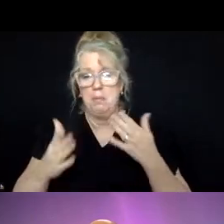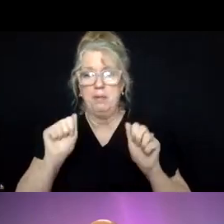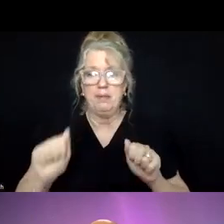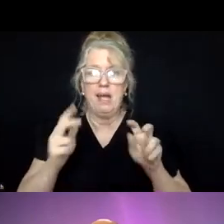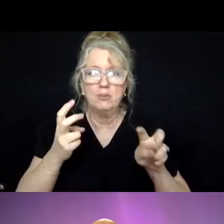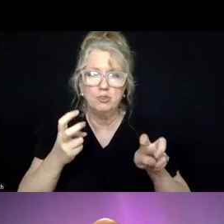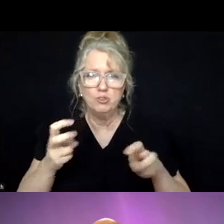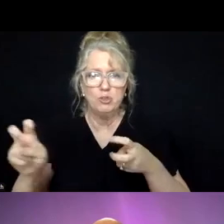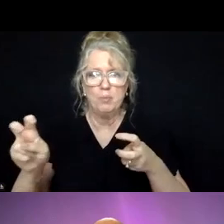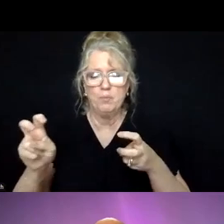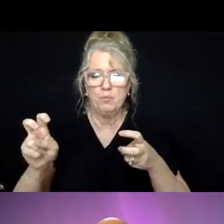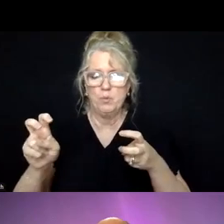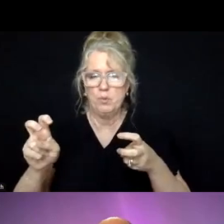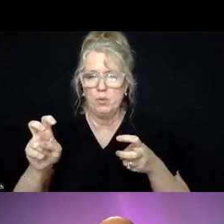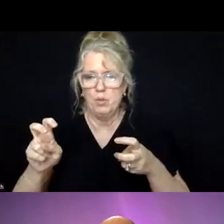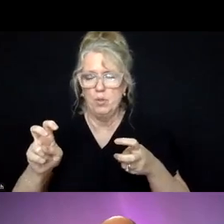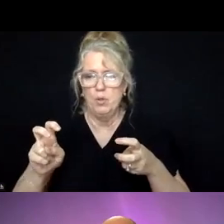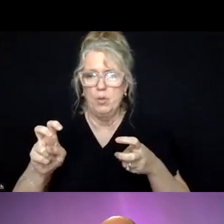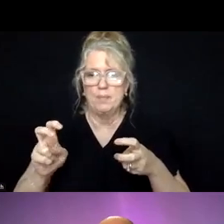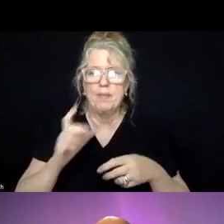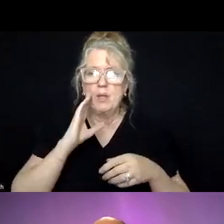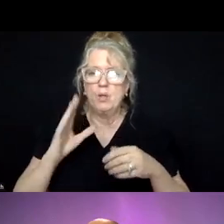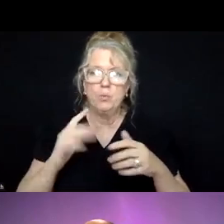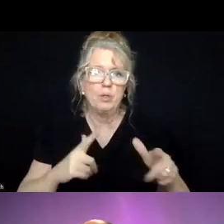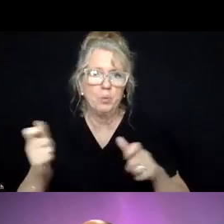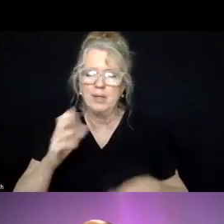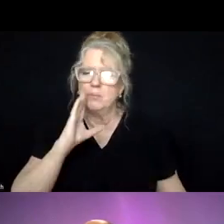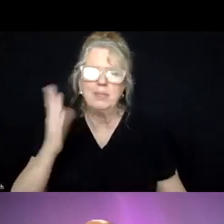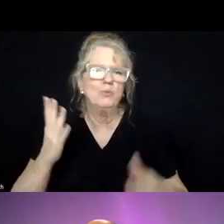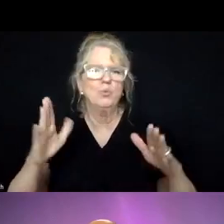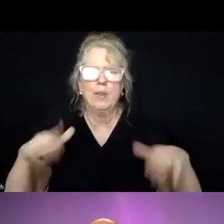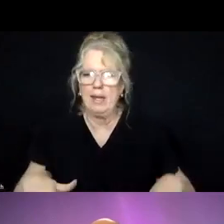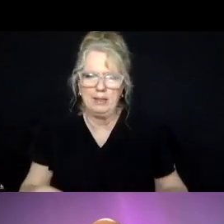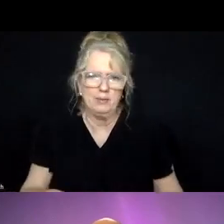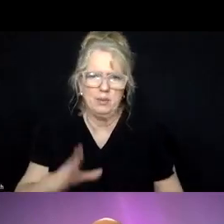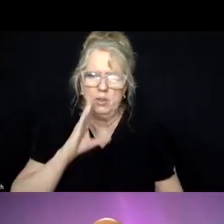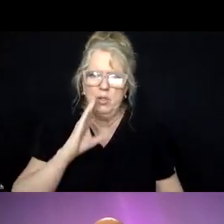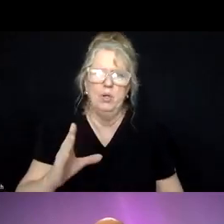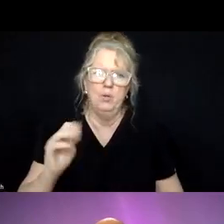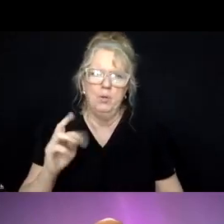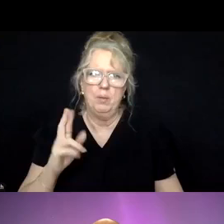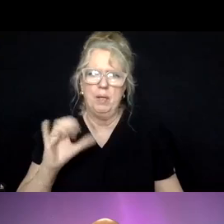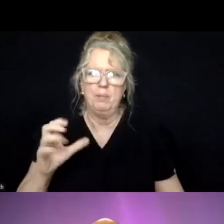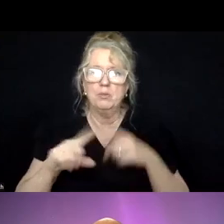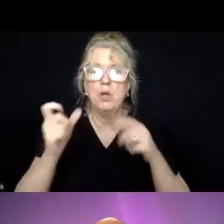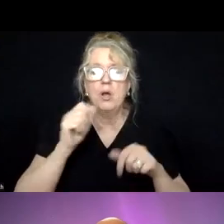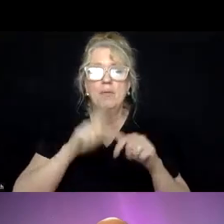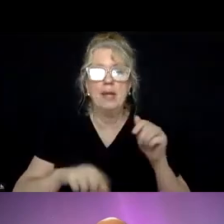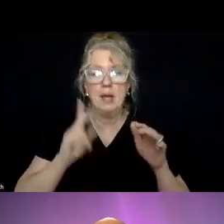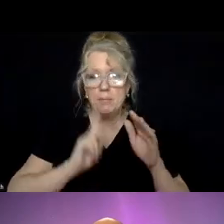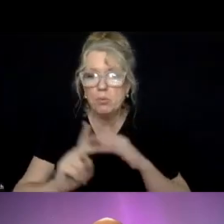in a little quickly, it's going to be too late to, to meet those metrics. So the unpredictable